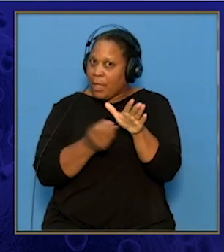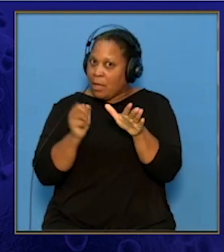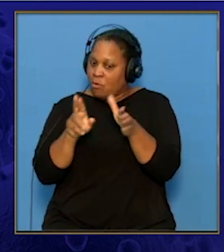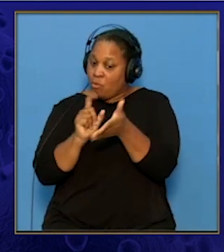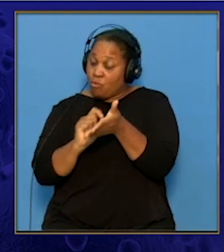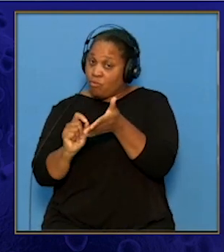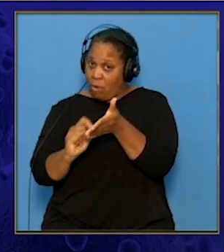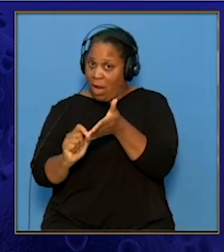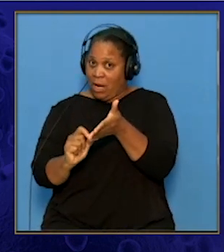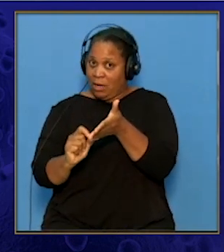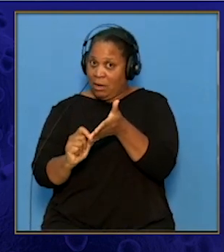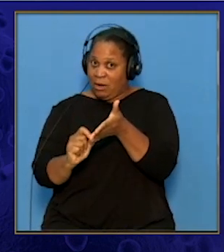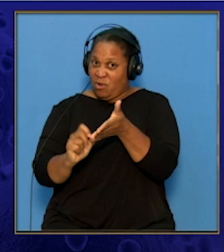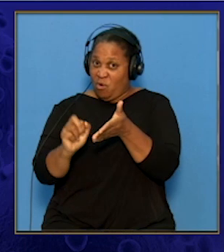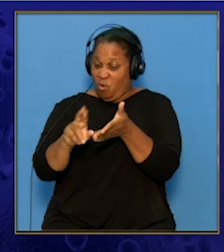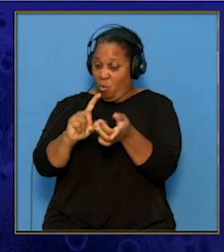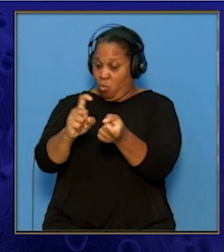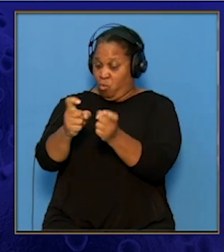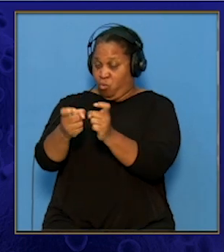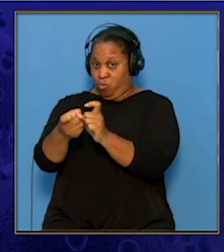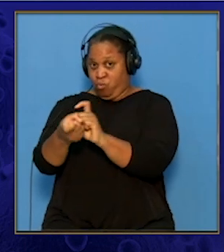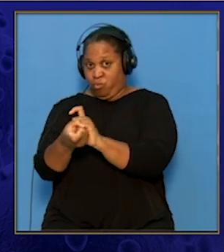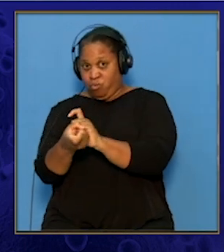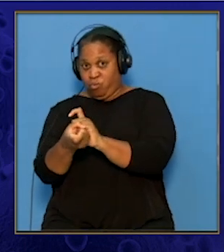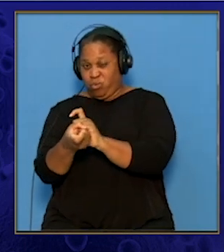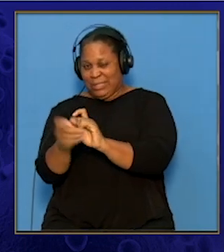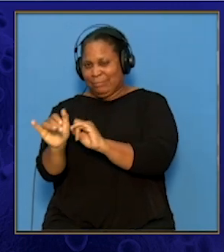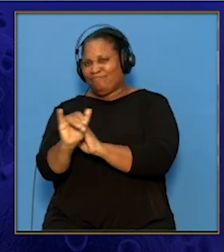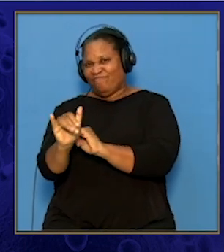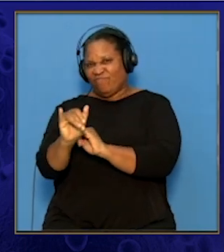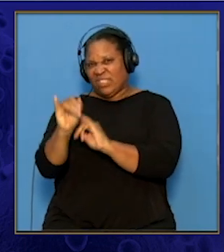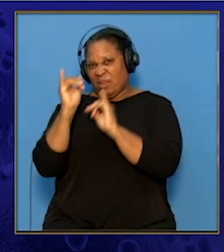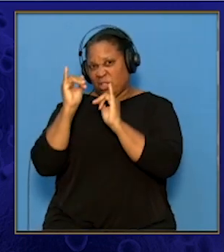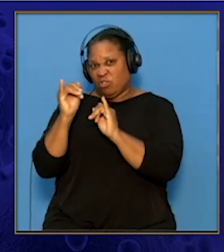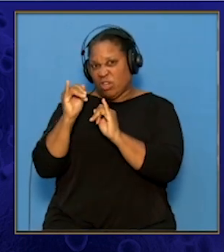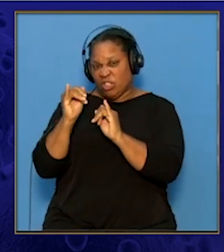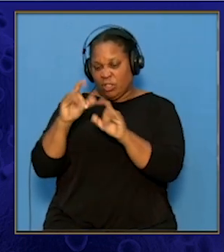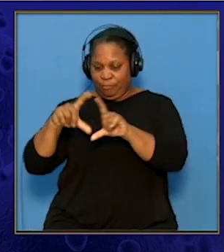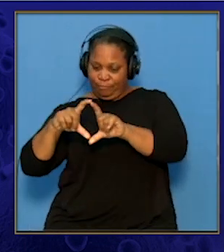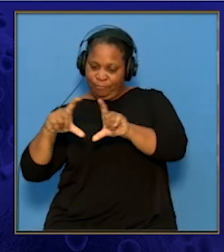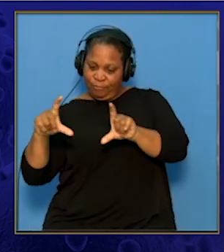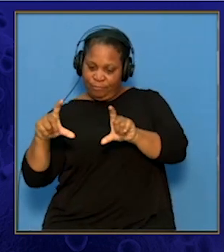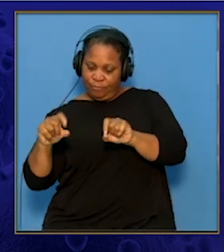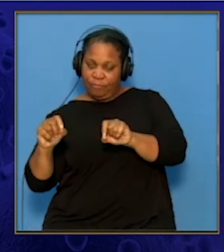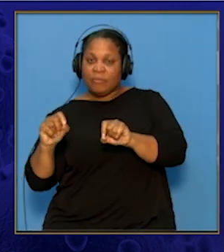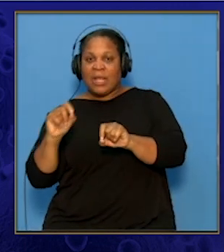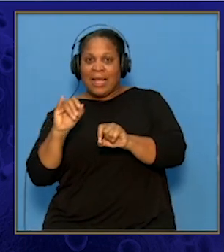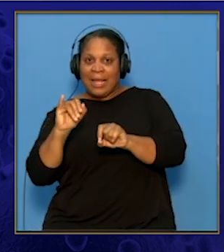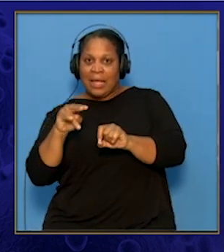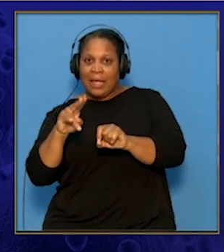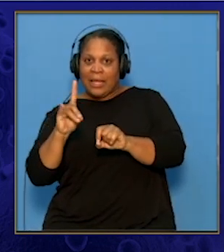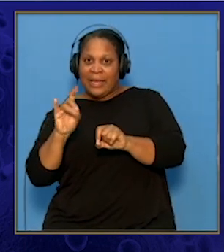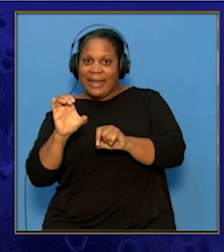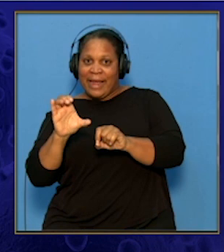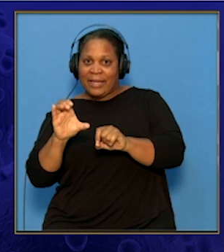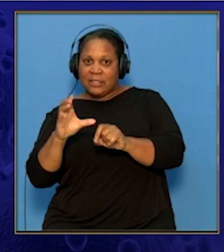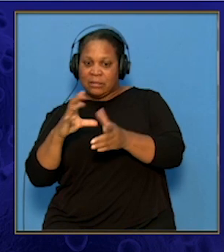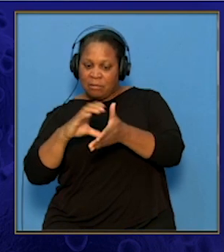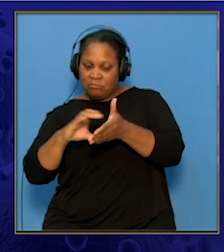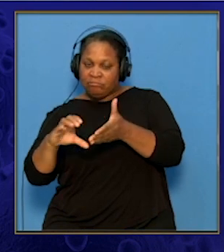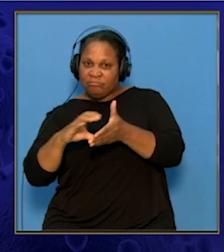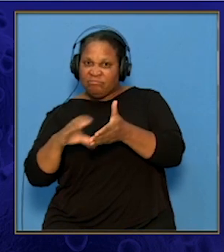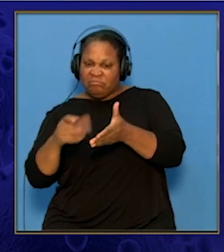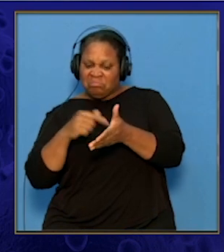or transcribe the same instructions onto an index card, for example. This way we can get the